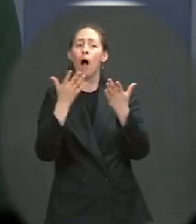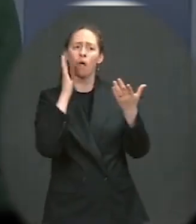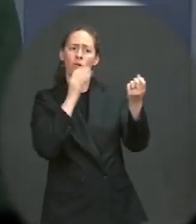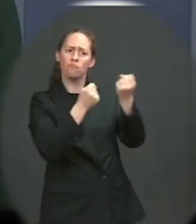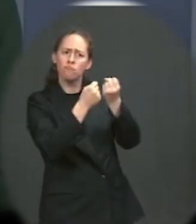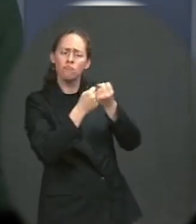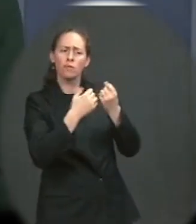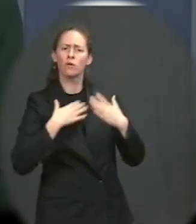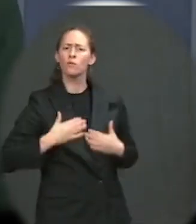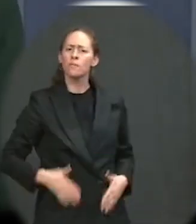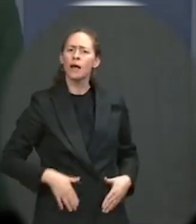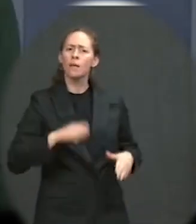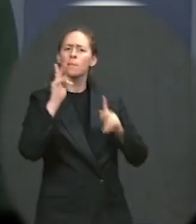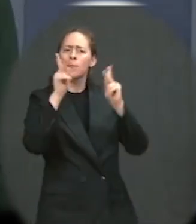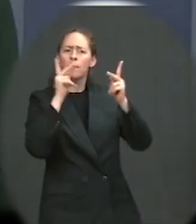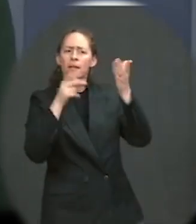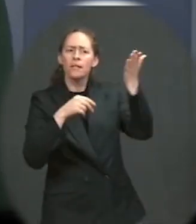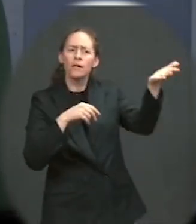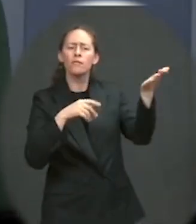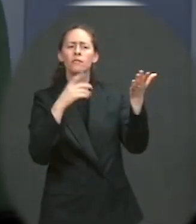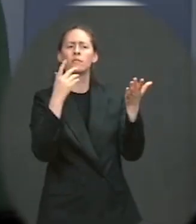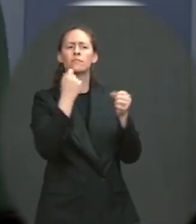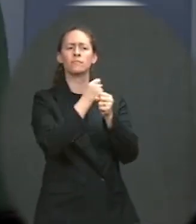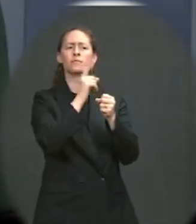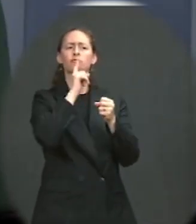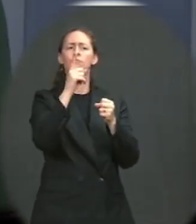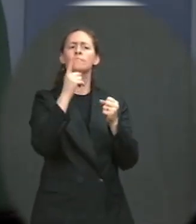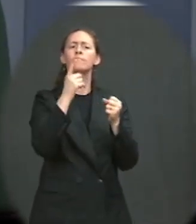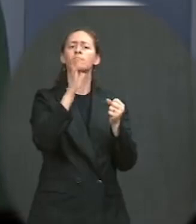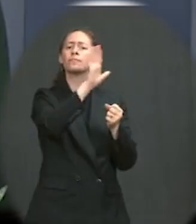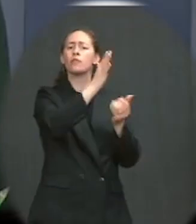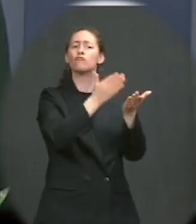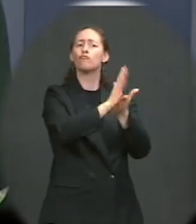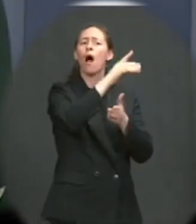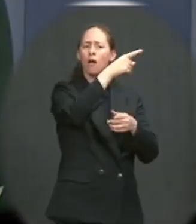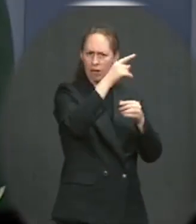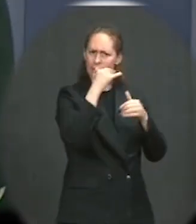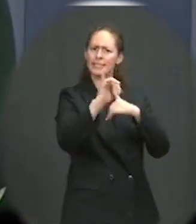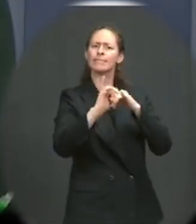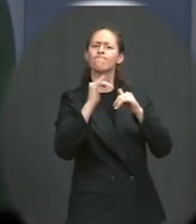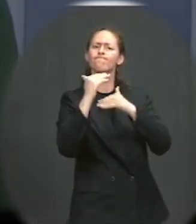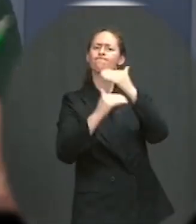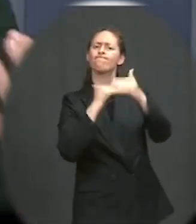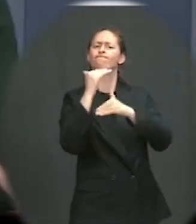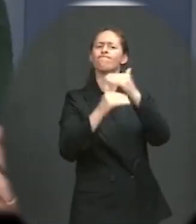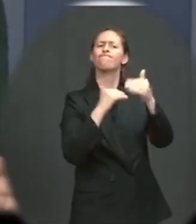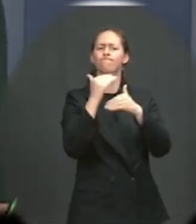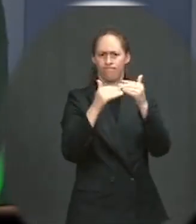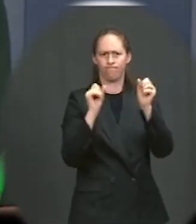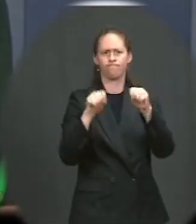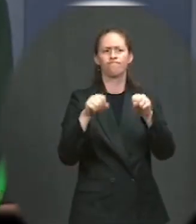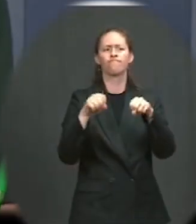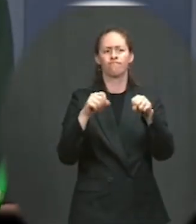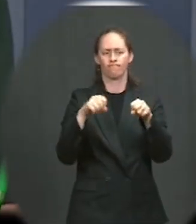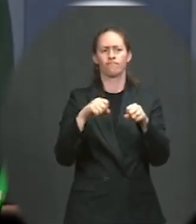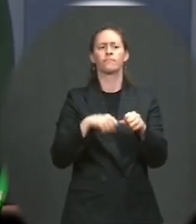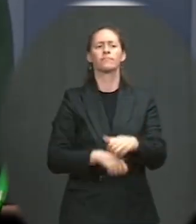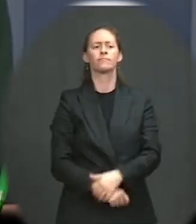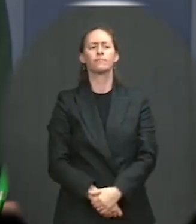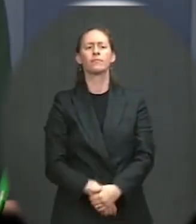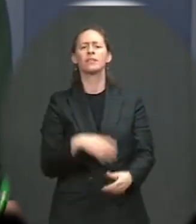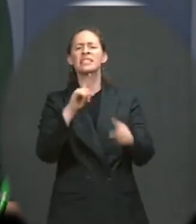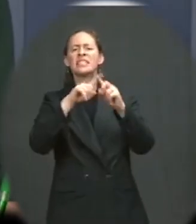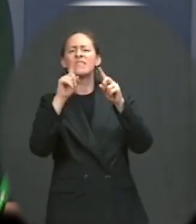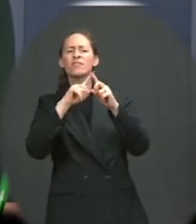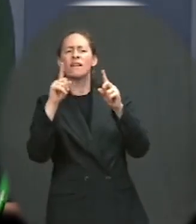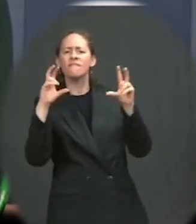support for progress, human rights progress that's been made on the ground, and a range of investments the United States